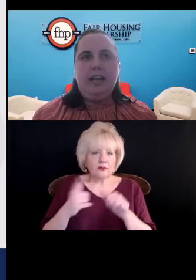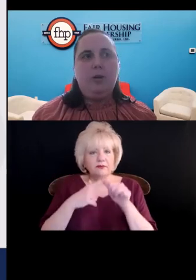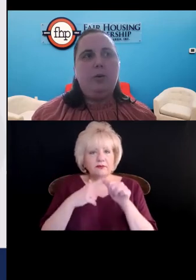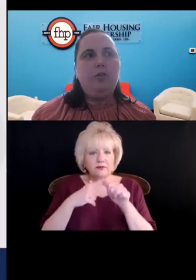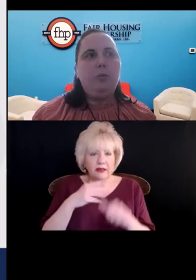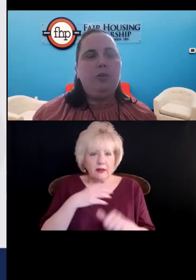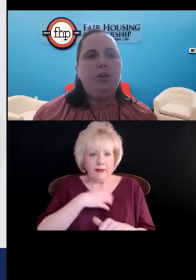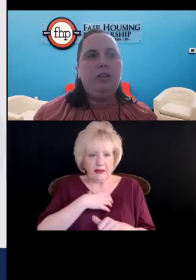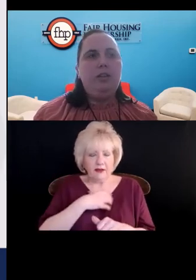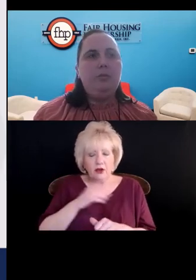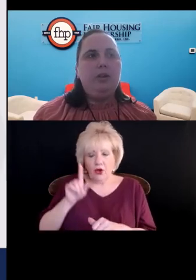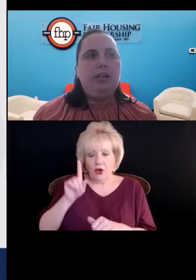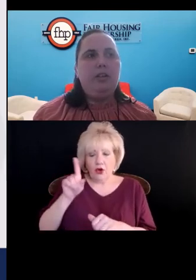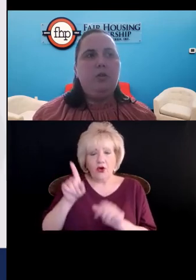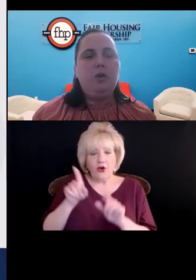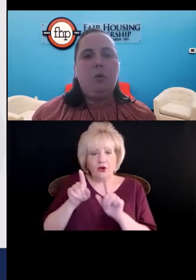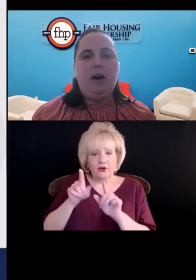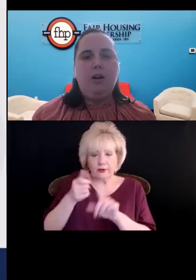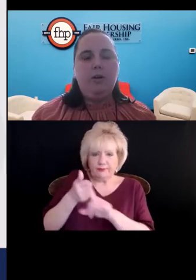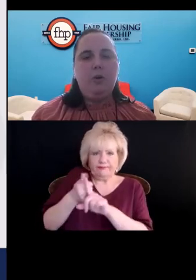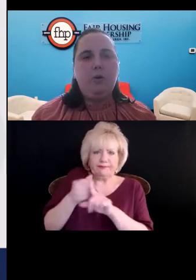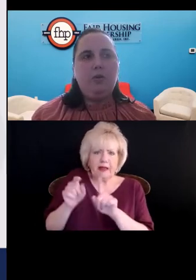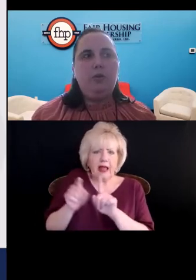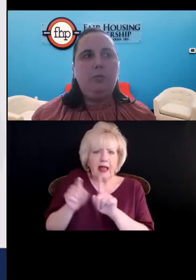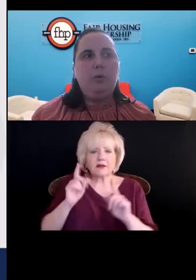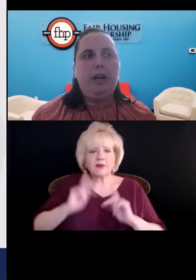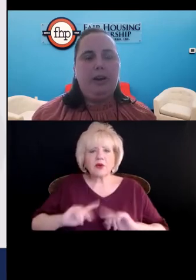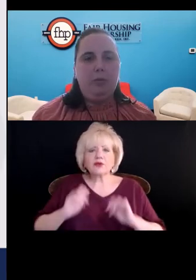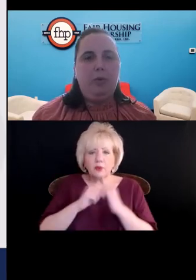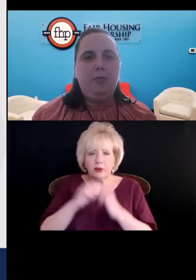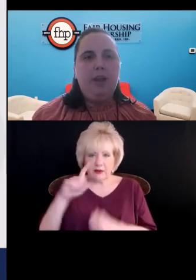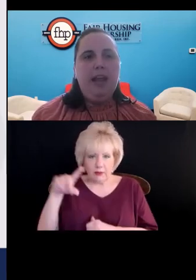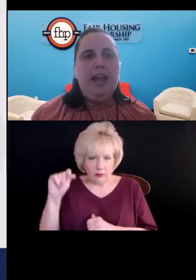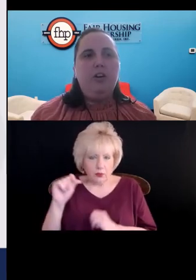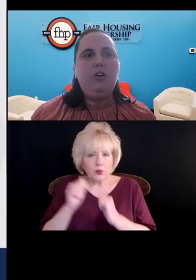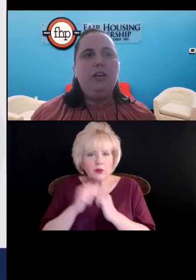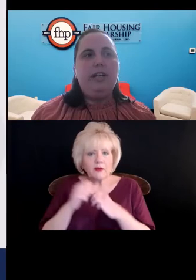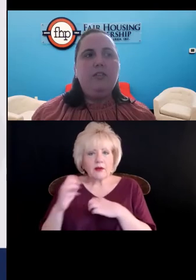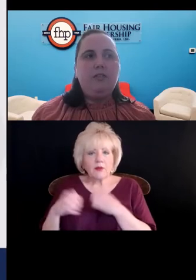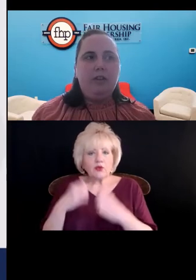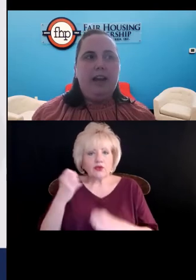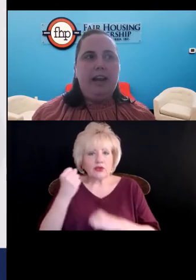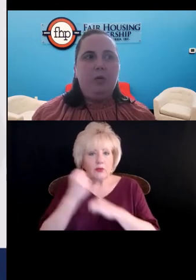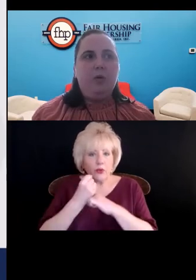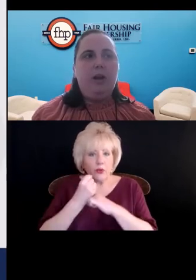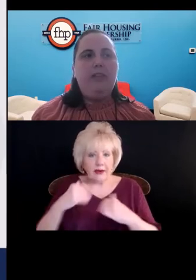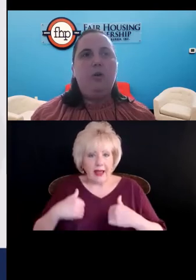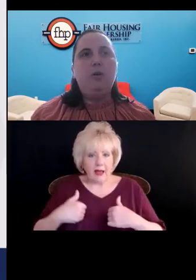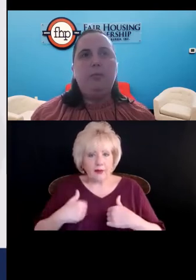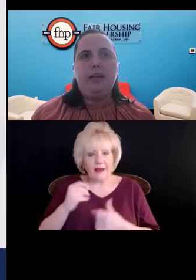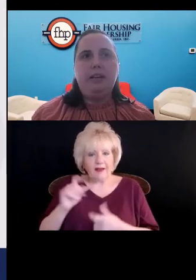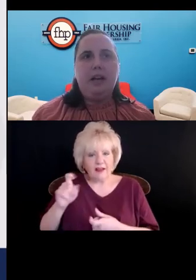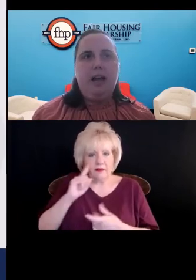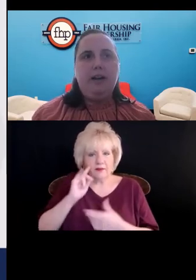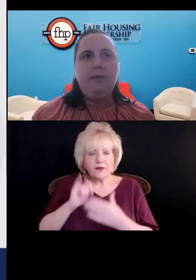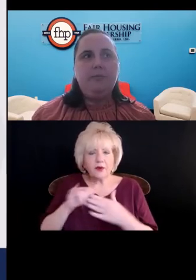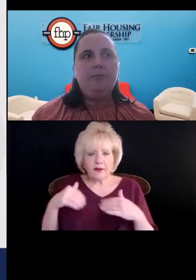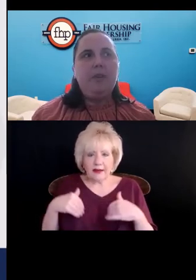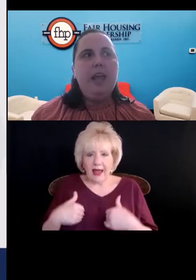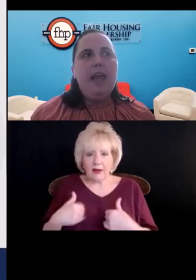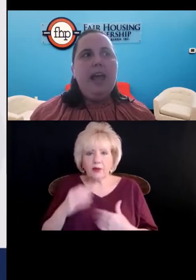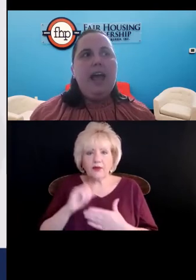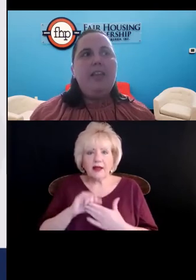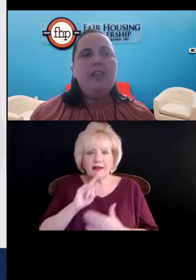standing as a person with a disability who required an emotional support animal and her need for that animal and that it was being denied.